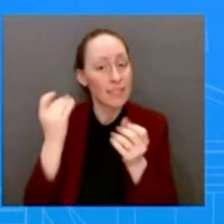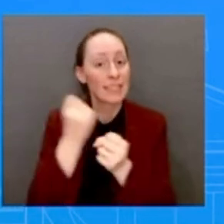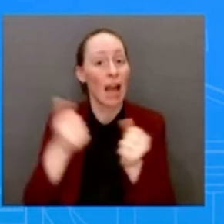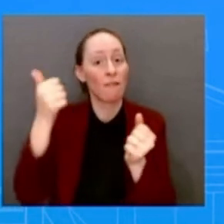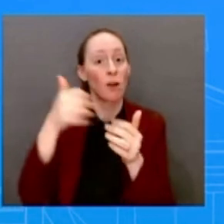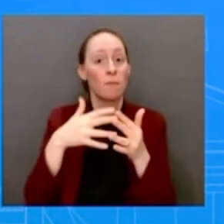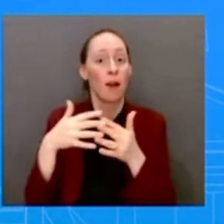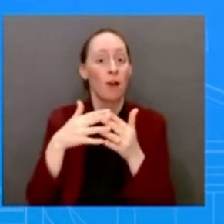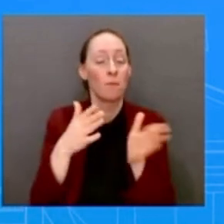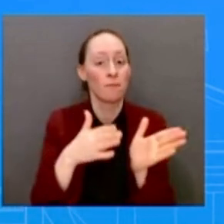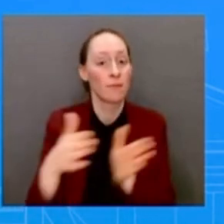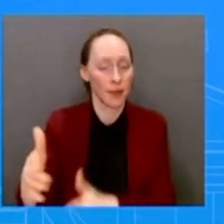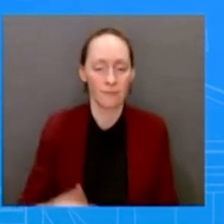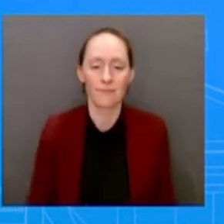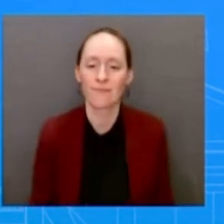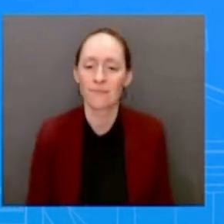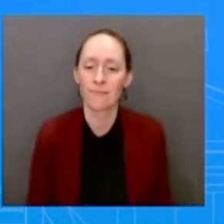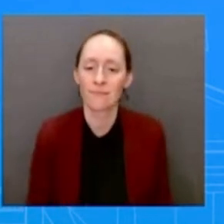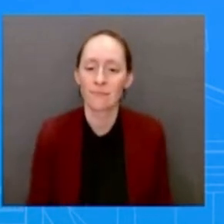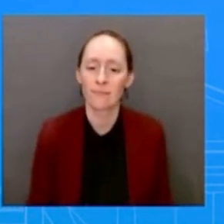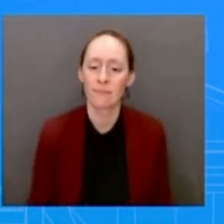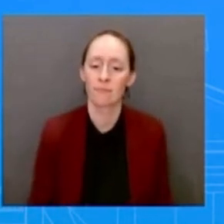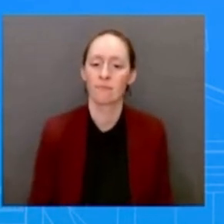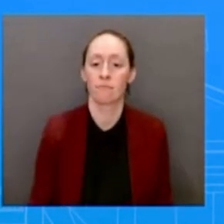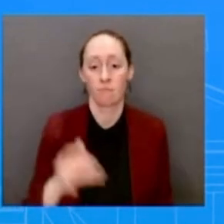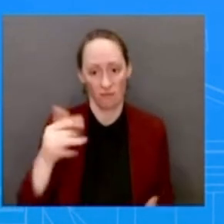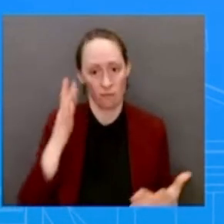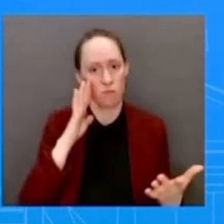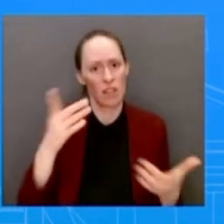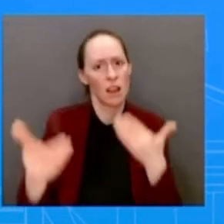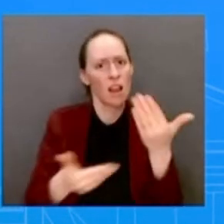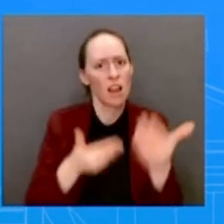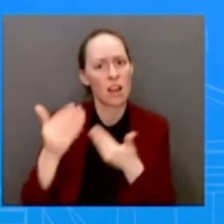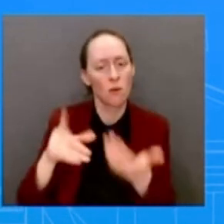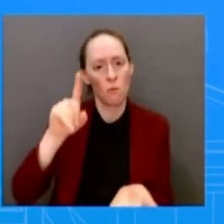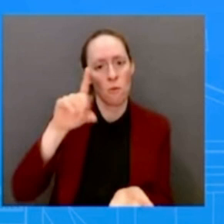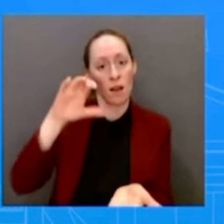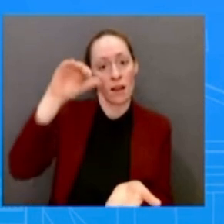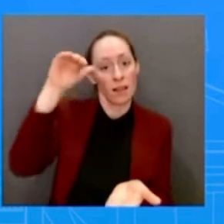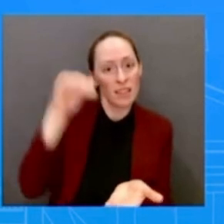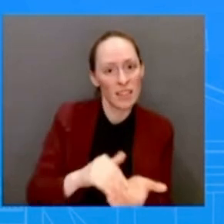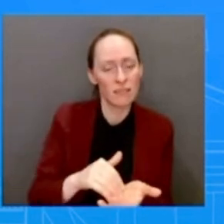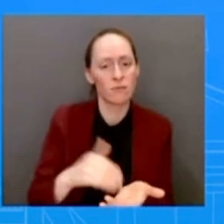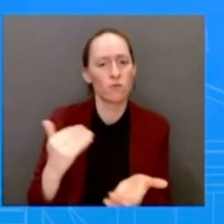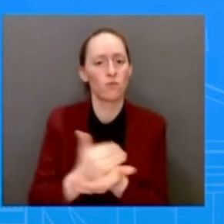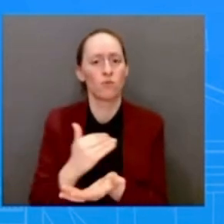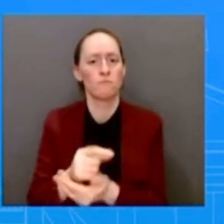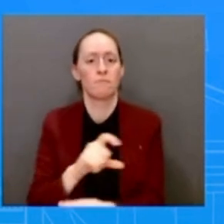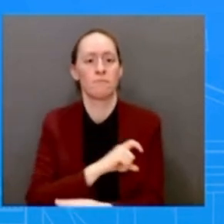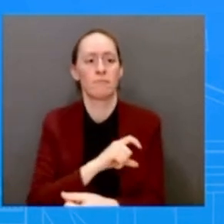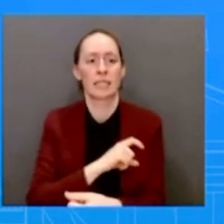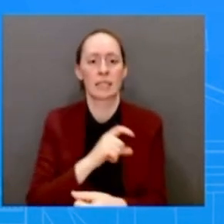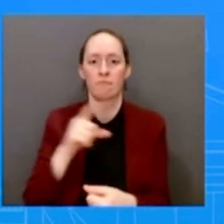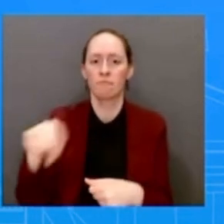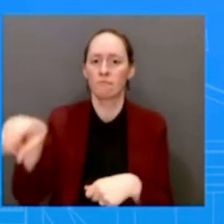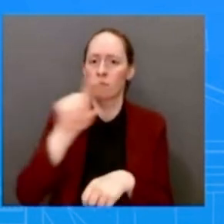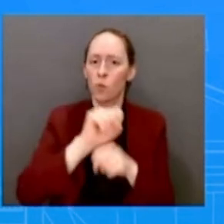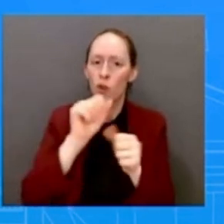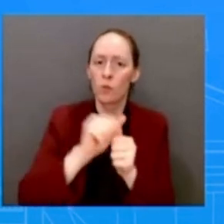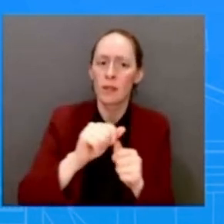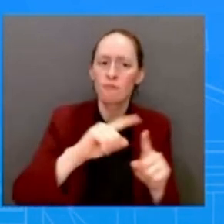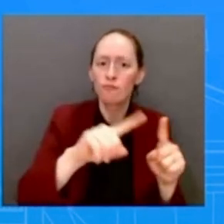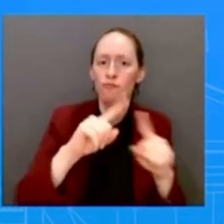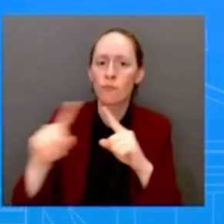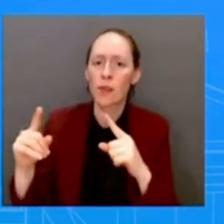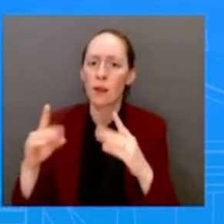work with communities, to make sure that communities feel safe. The cops plan, that is something that the President started as senator. It's something, it's